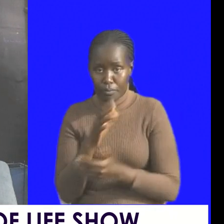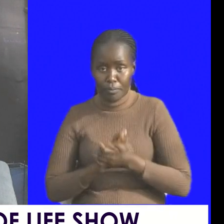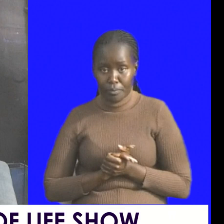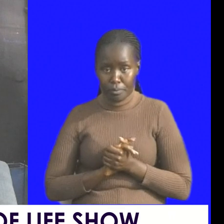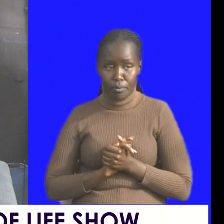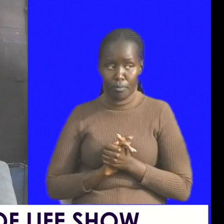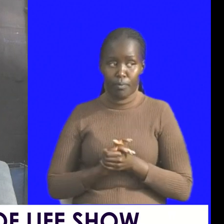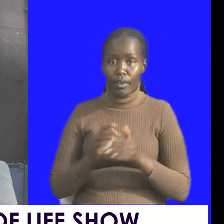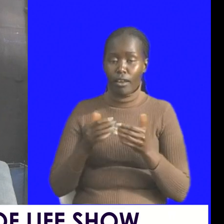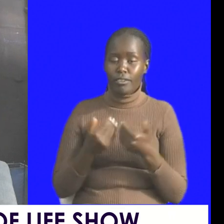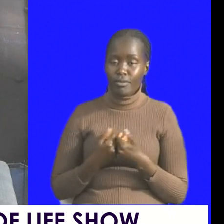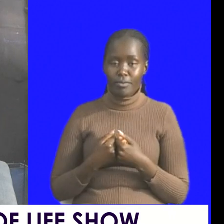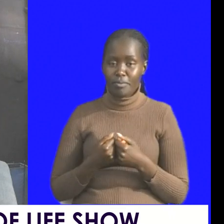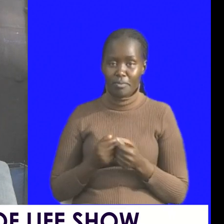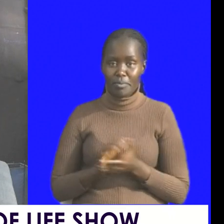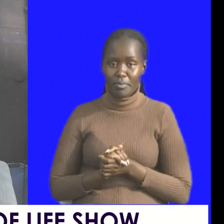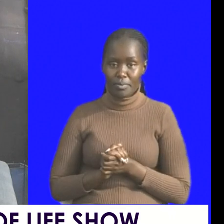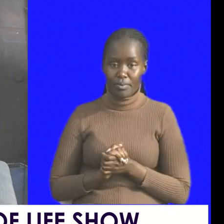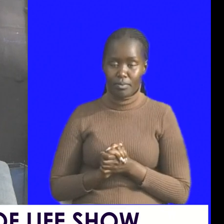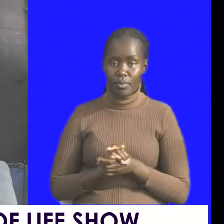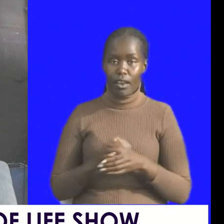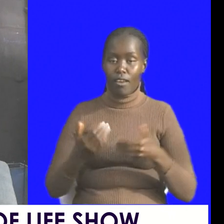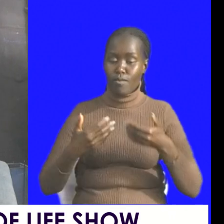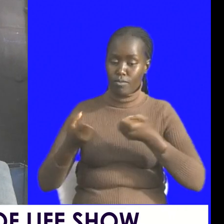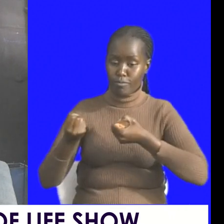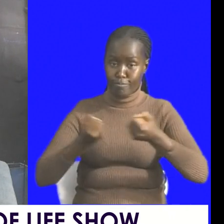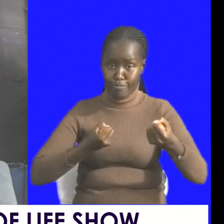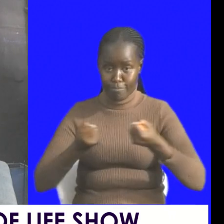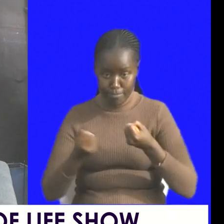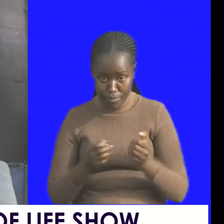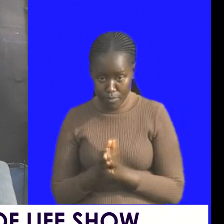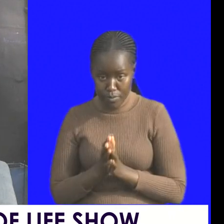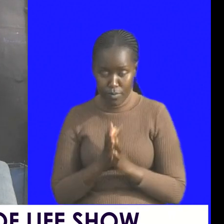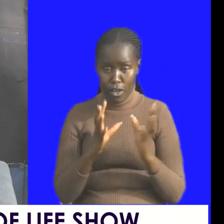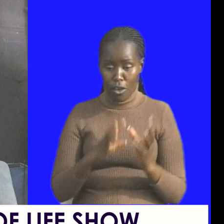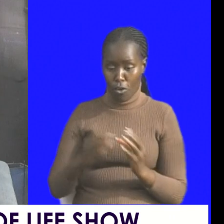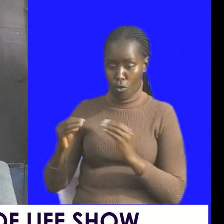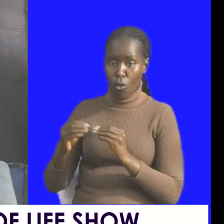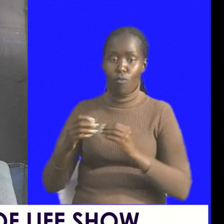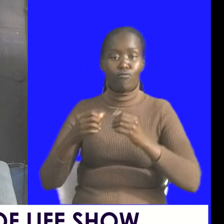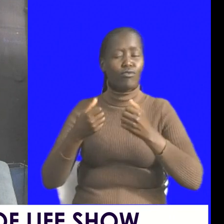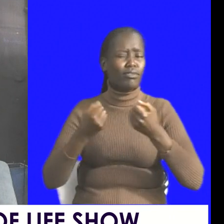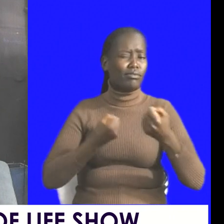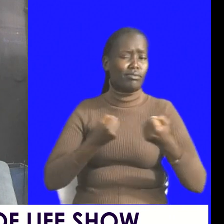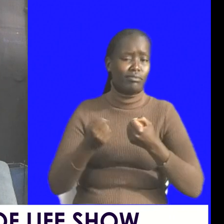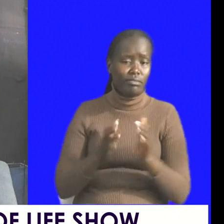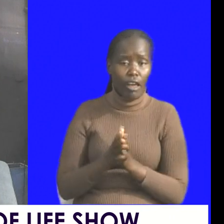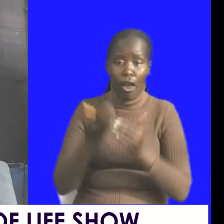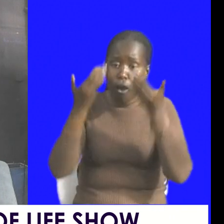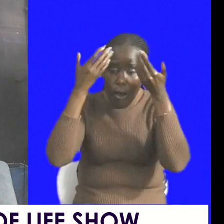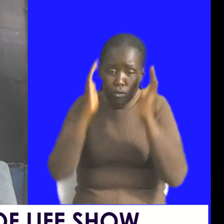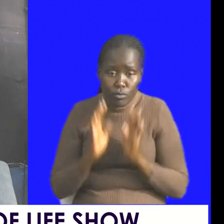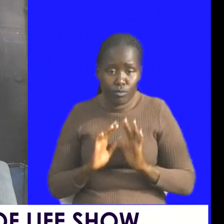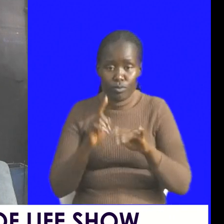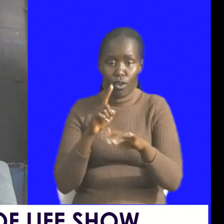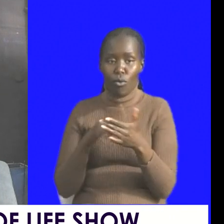take a flight get into some vehicle take yourself for a drive you do not know what it means to